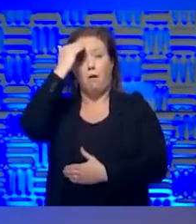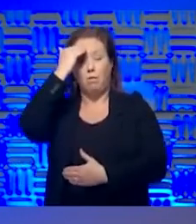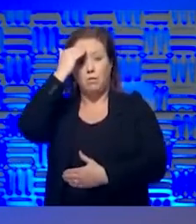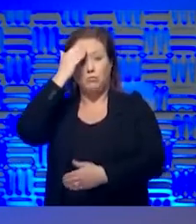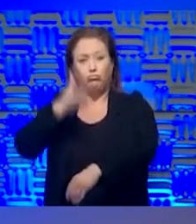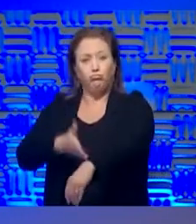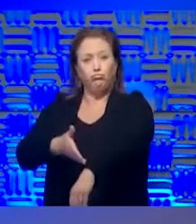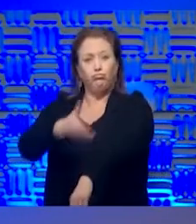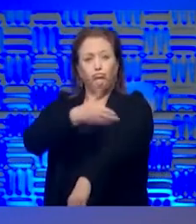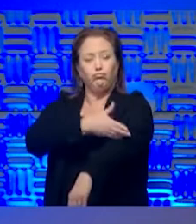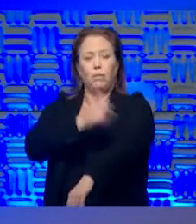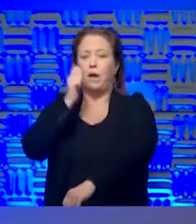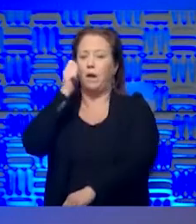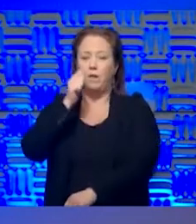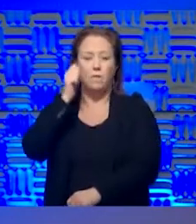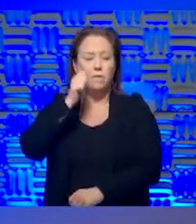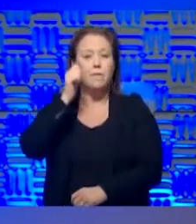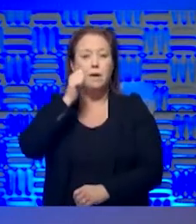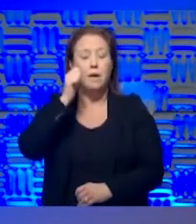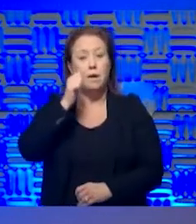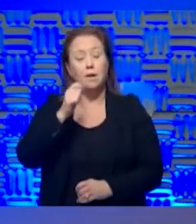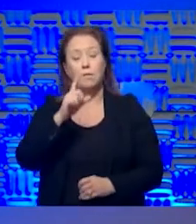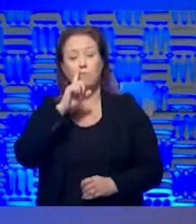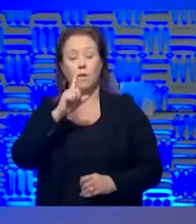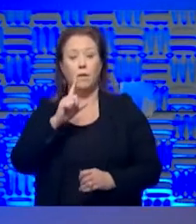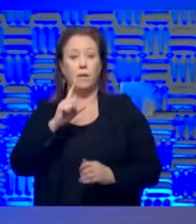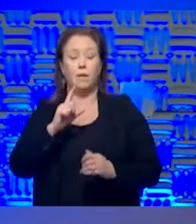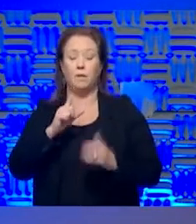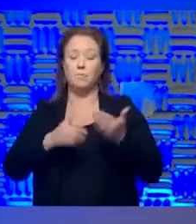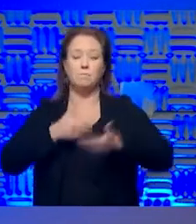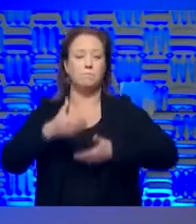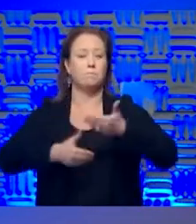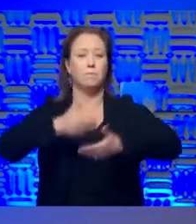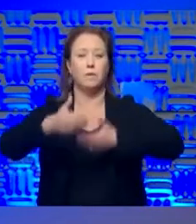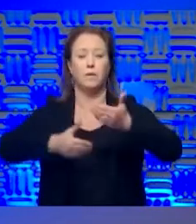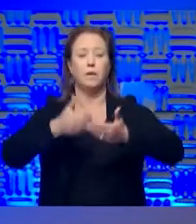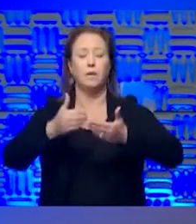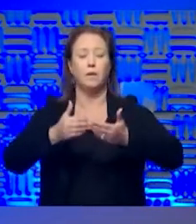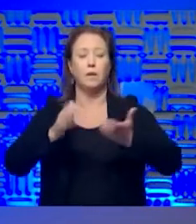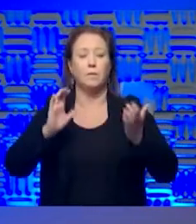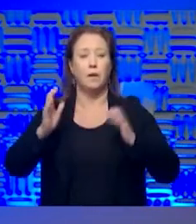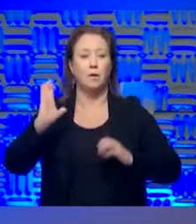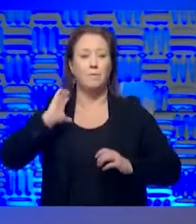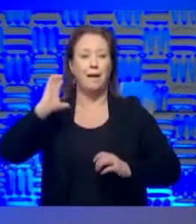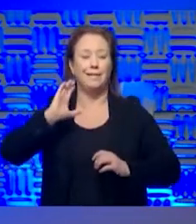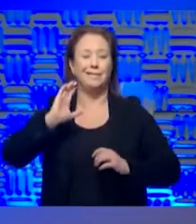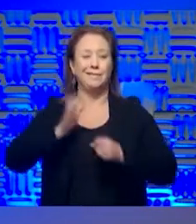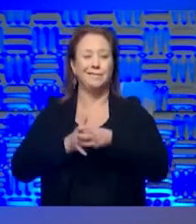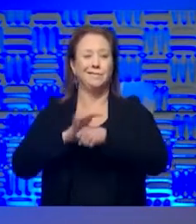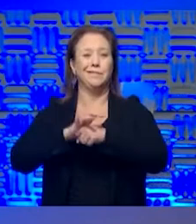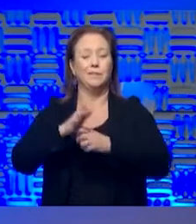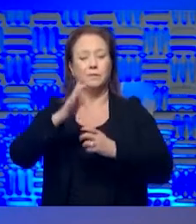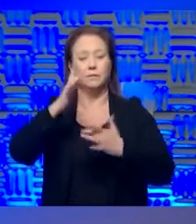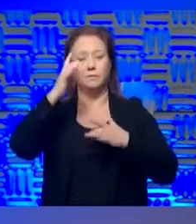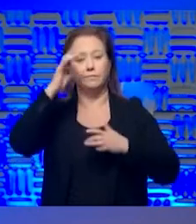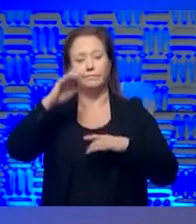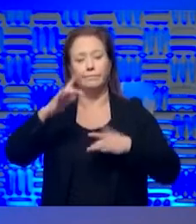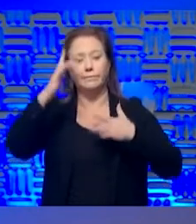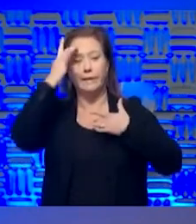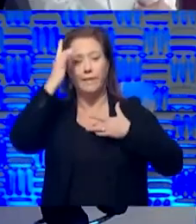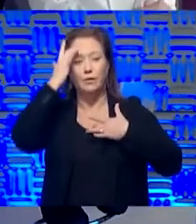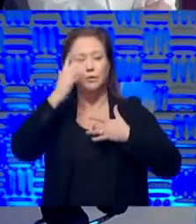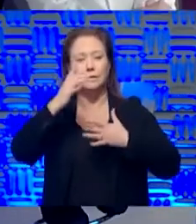is getting better day by day and actually probably moving at light speed compared to past epidemics and past infections. Yeah.